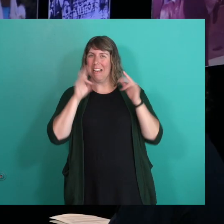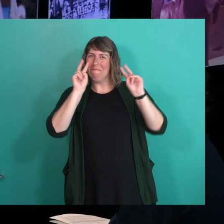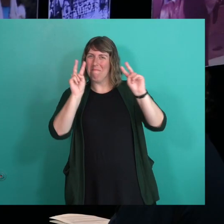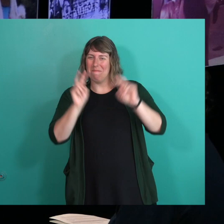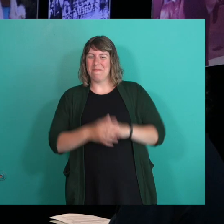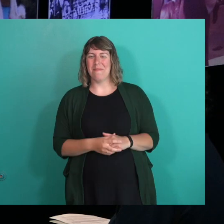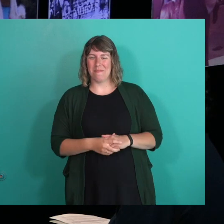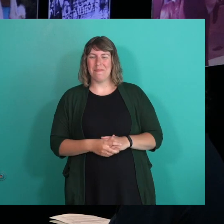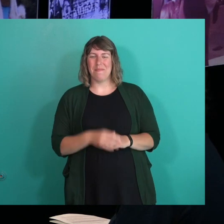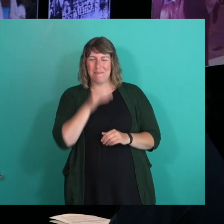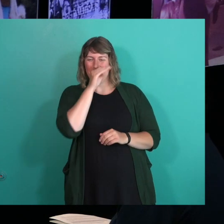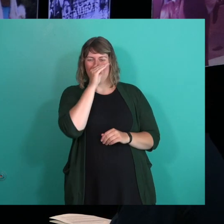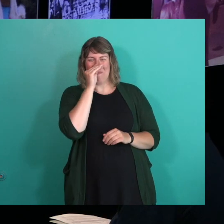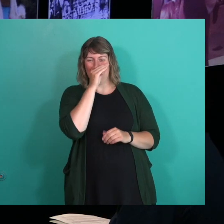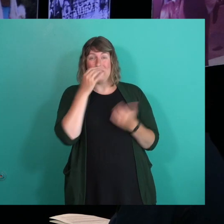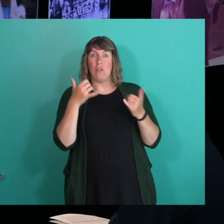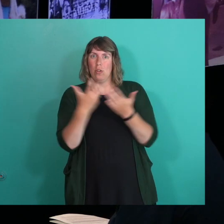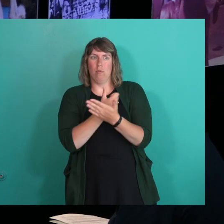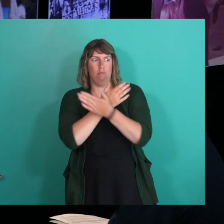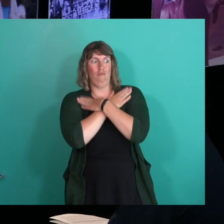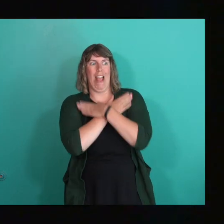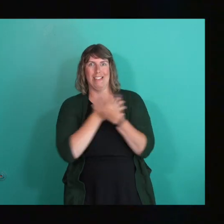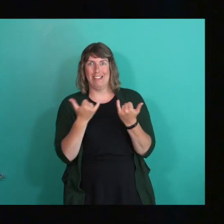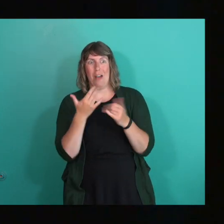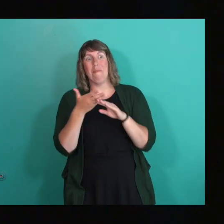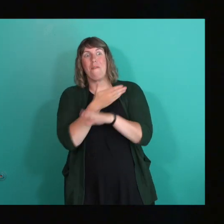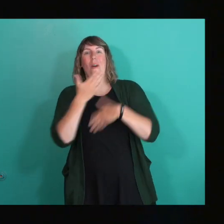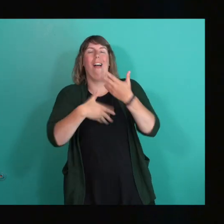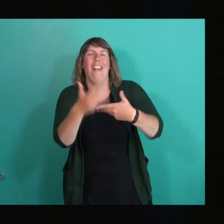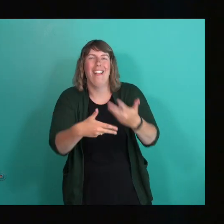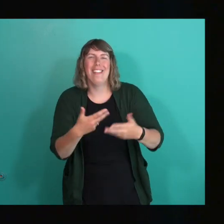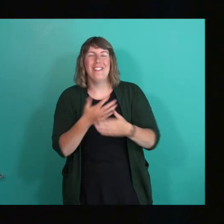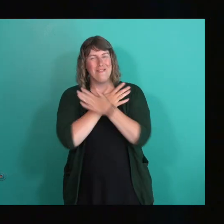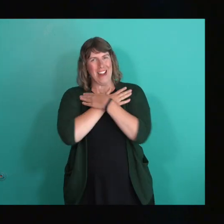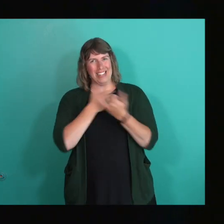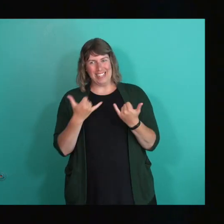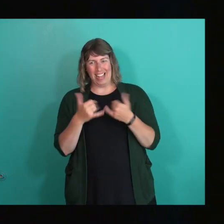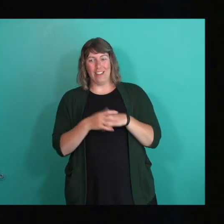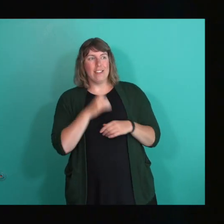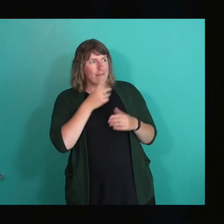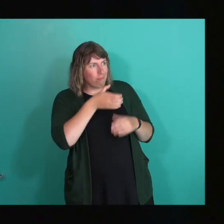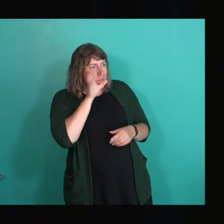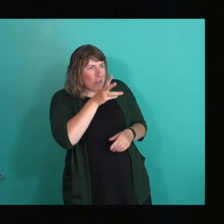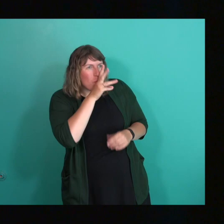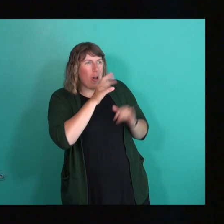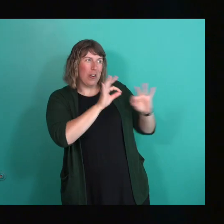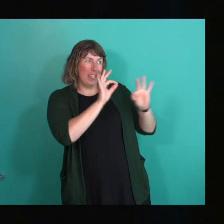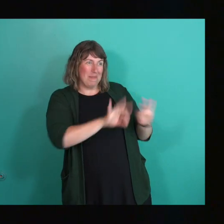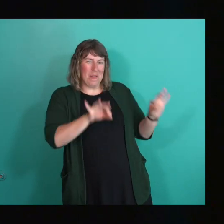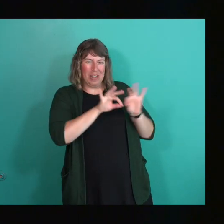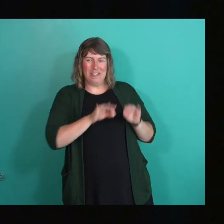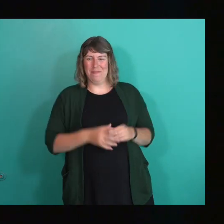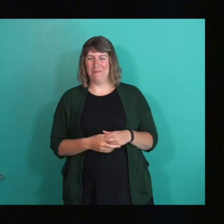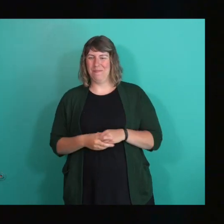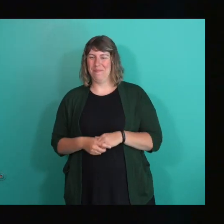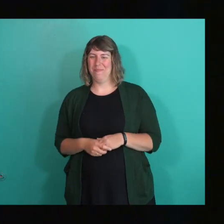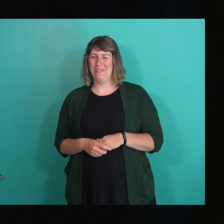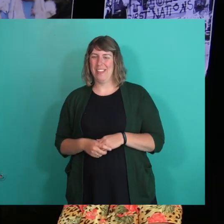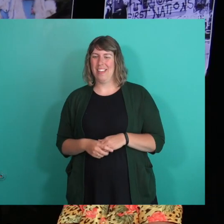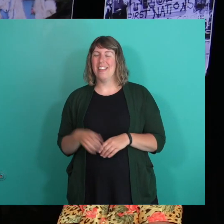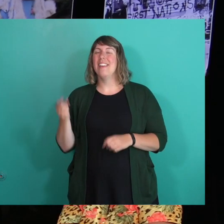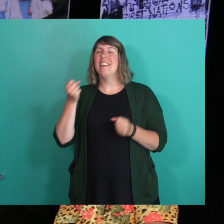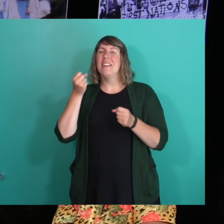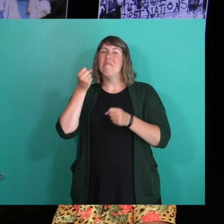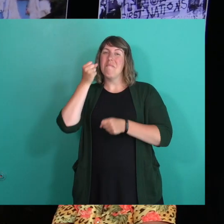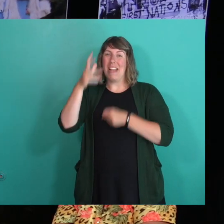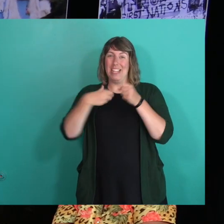yeah, trying to rest up now. Yes. Rest up. Stay hydrated. hydrated. Years ago, when